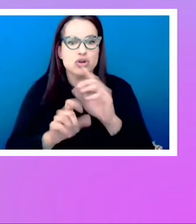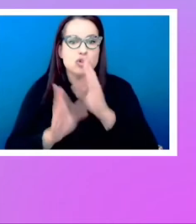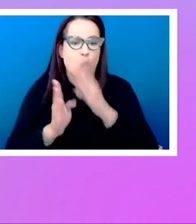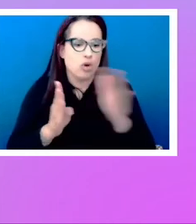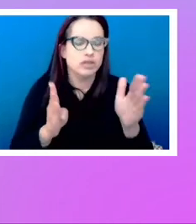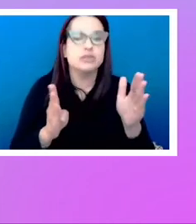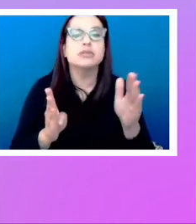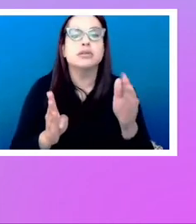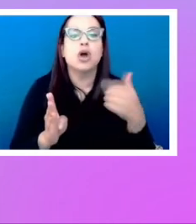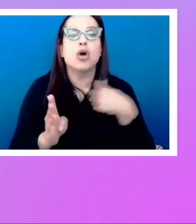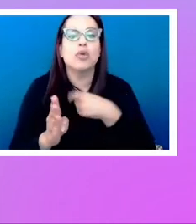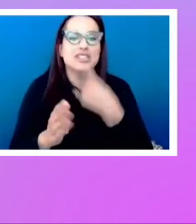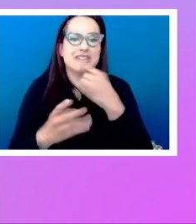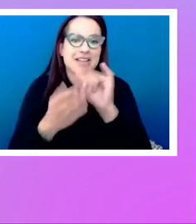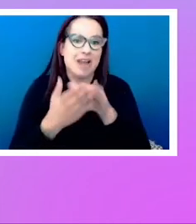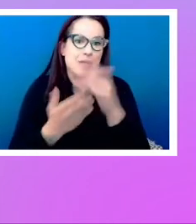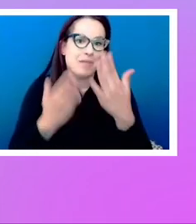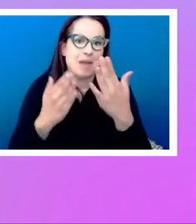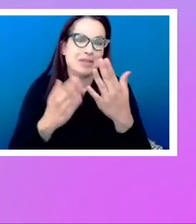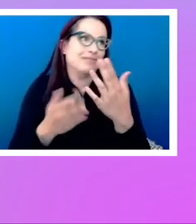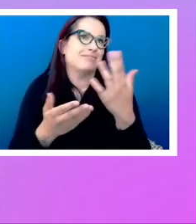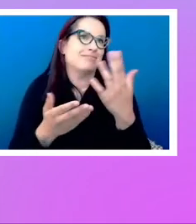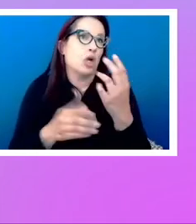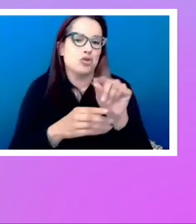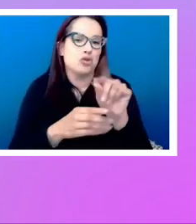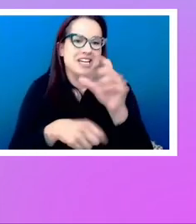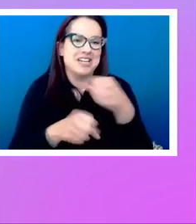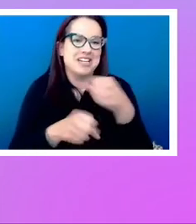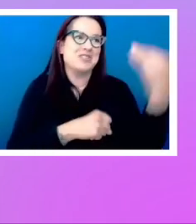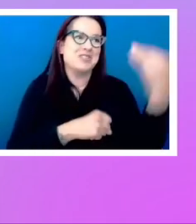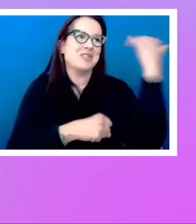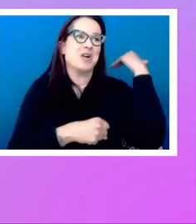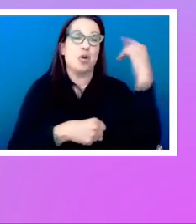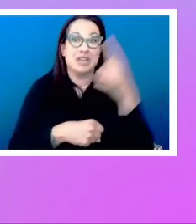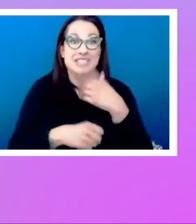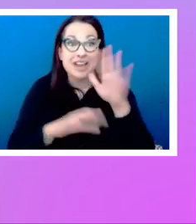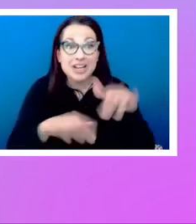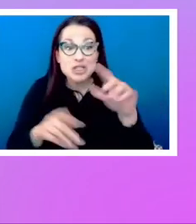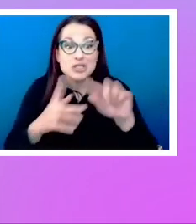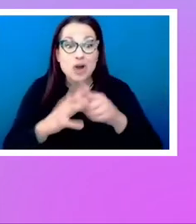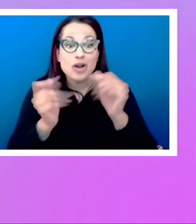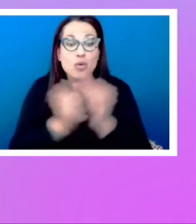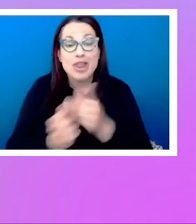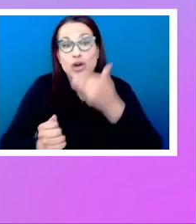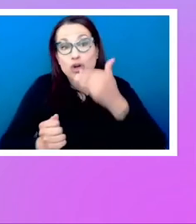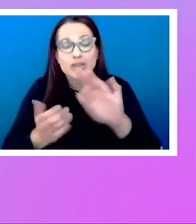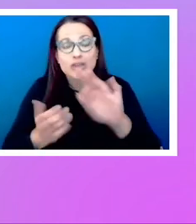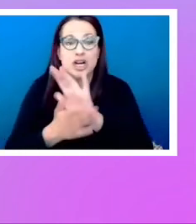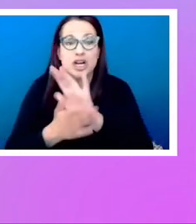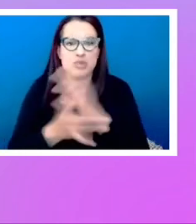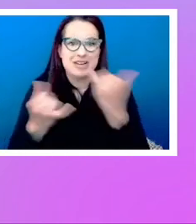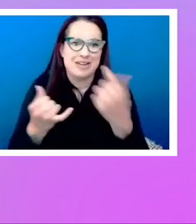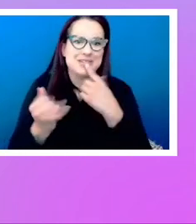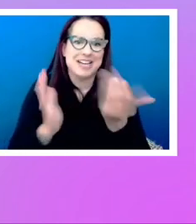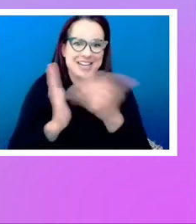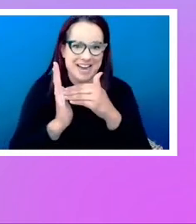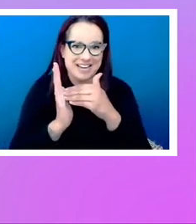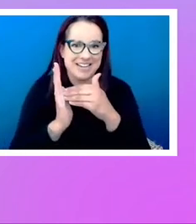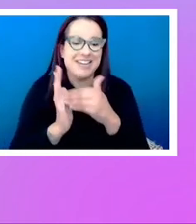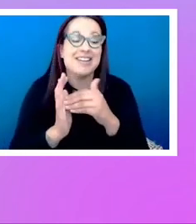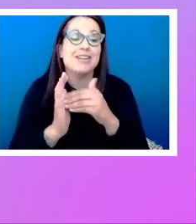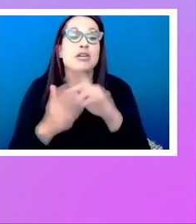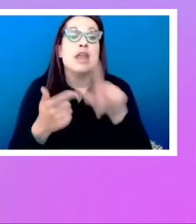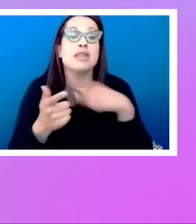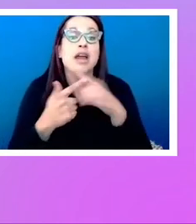you know, was saying this nearly 20 years ago to people. This is what you start with, a good document. And then if you do